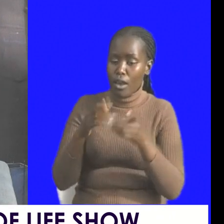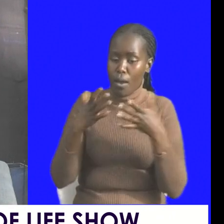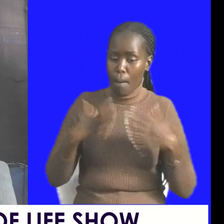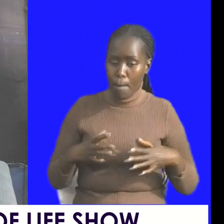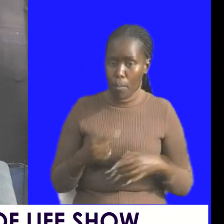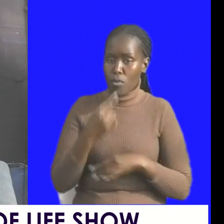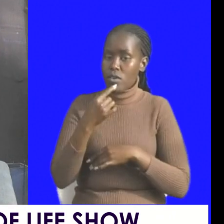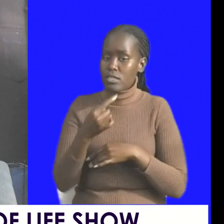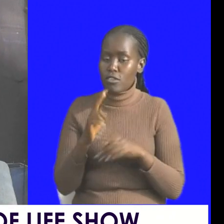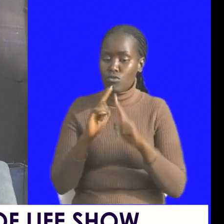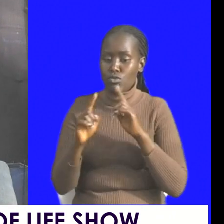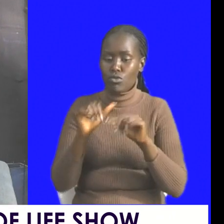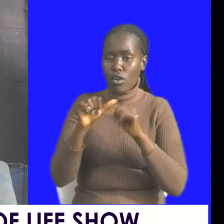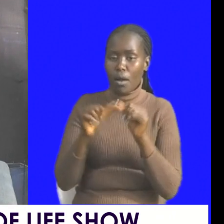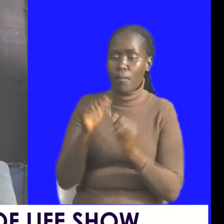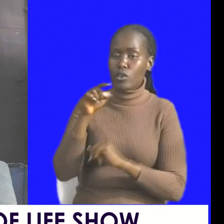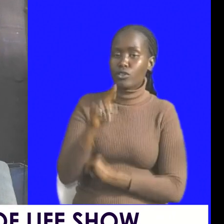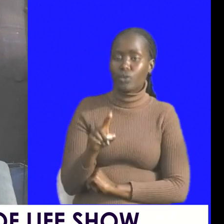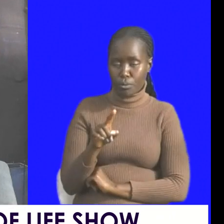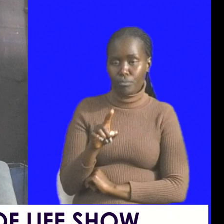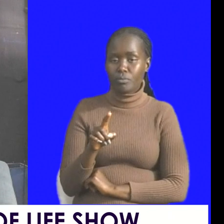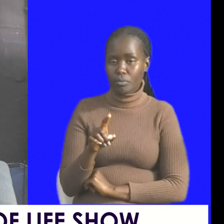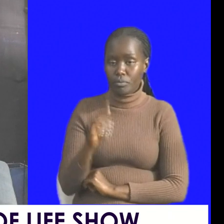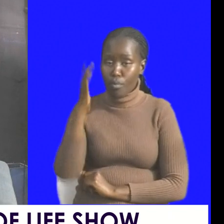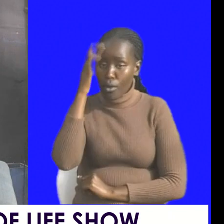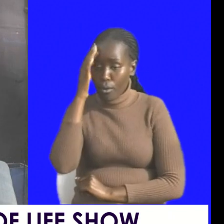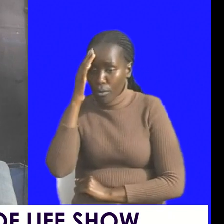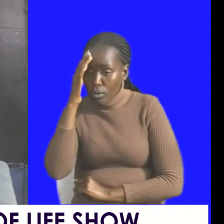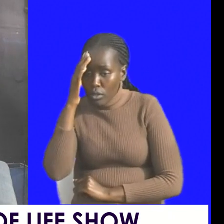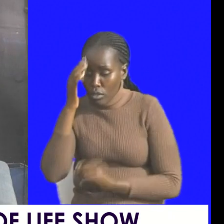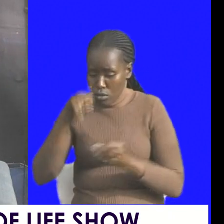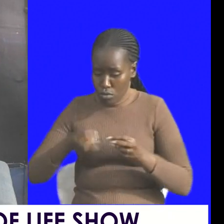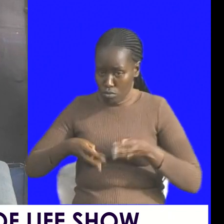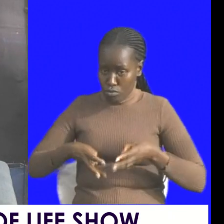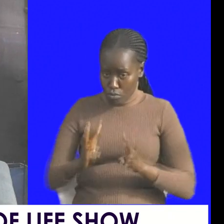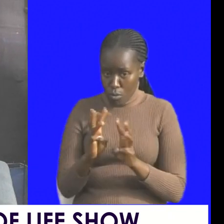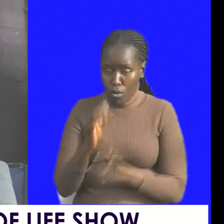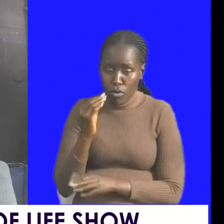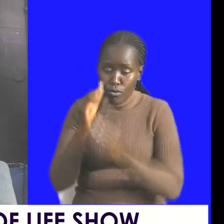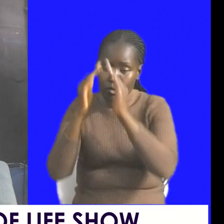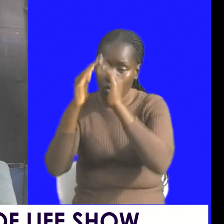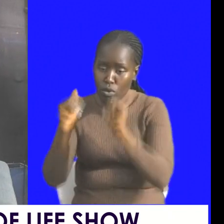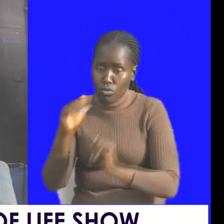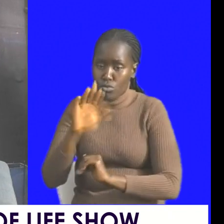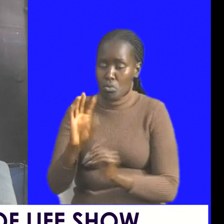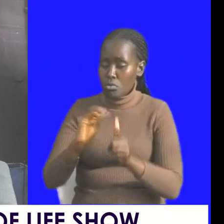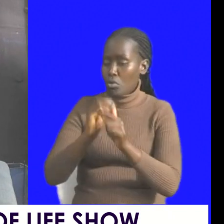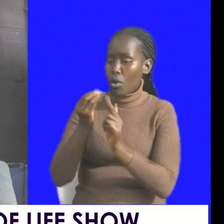to say you to define you you know as you're on your way to your house to your your home